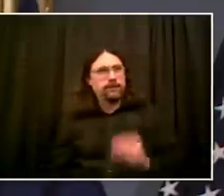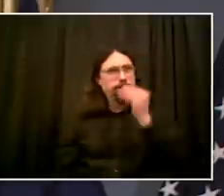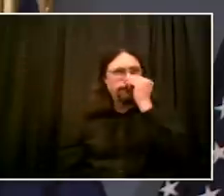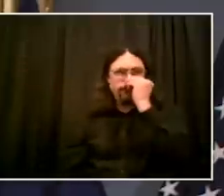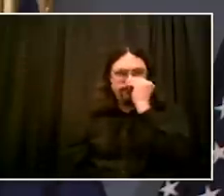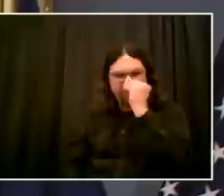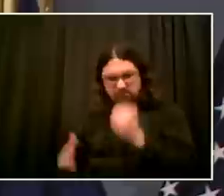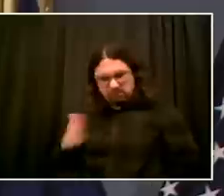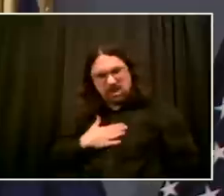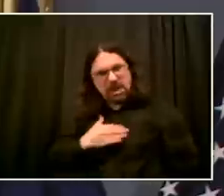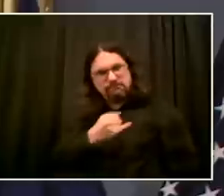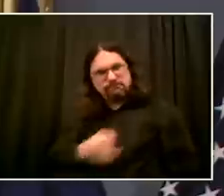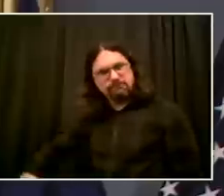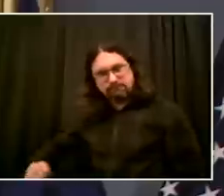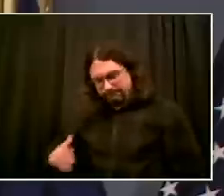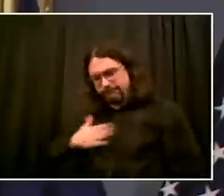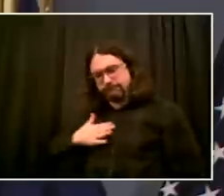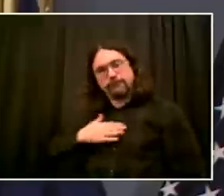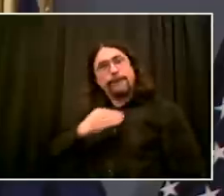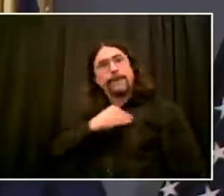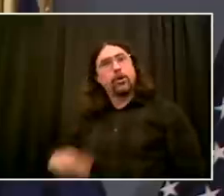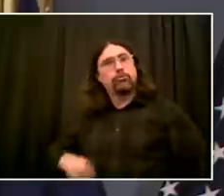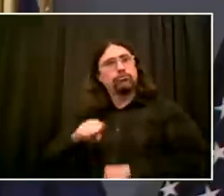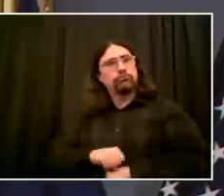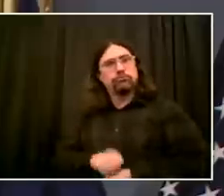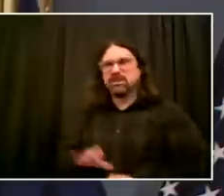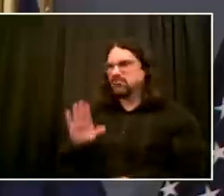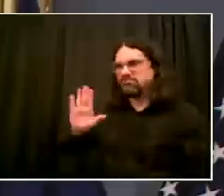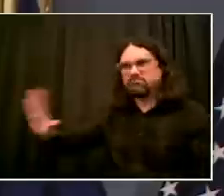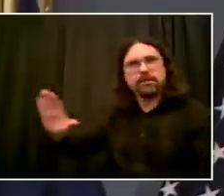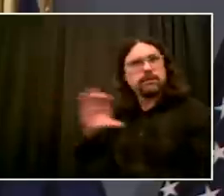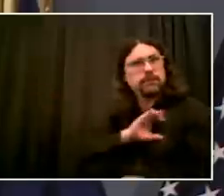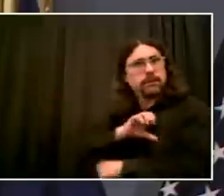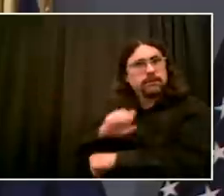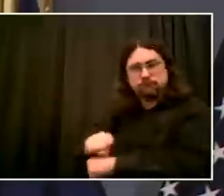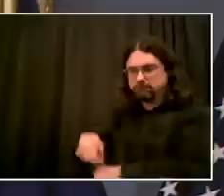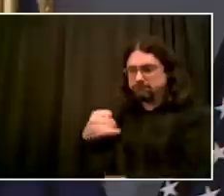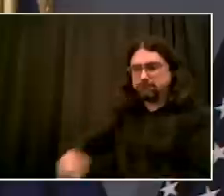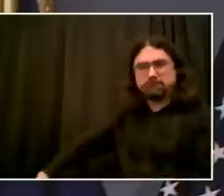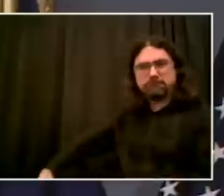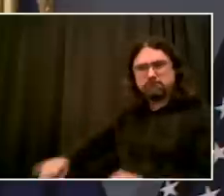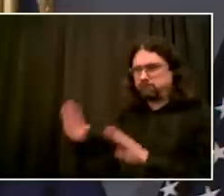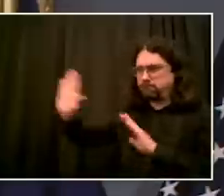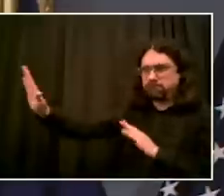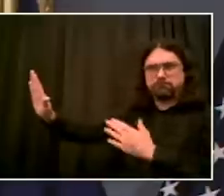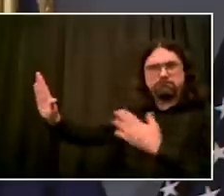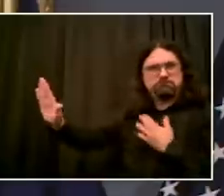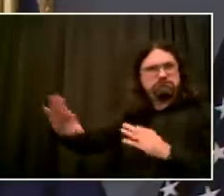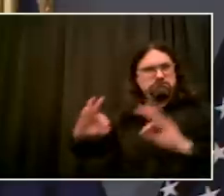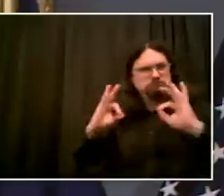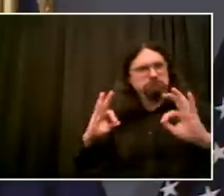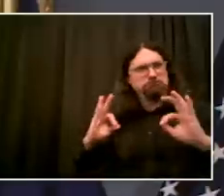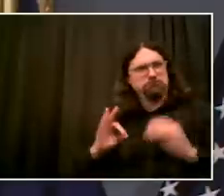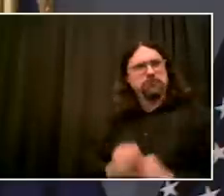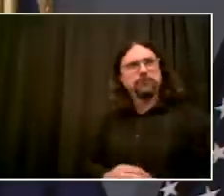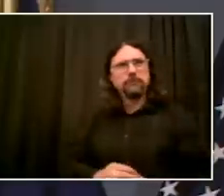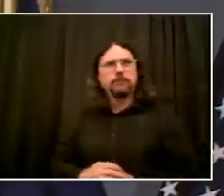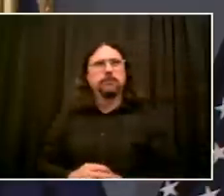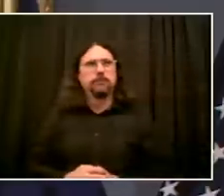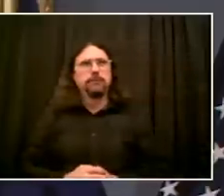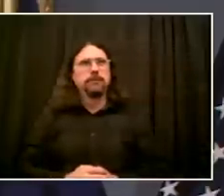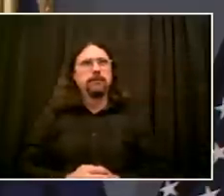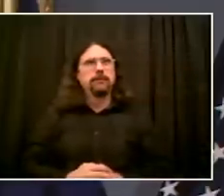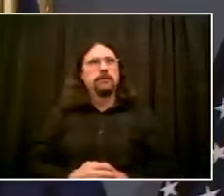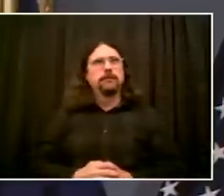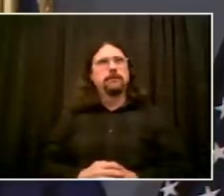Just stop everyone trying to put on different labels and look at the human element. You don't treat people that way. If